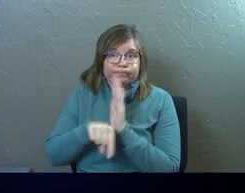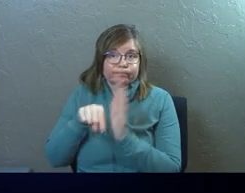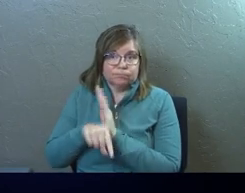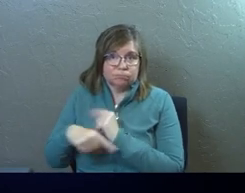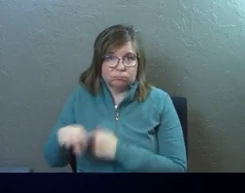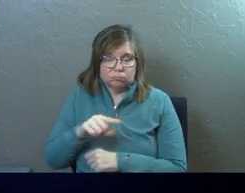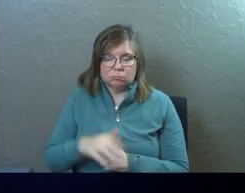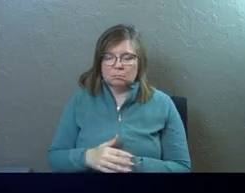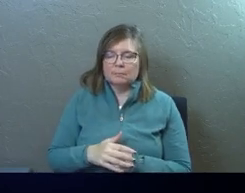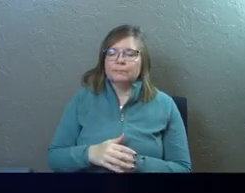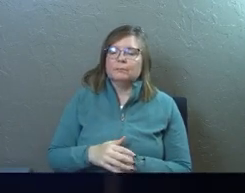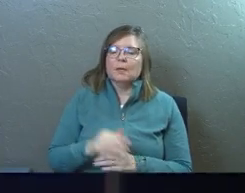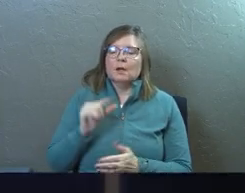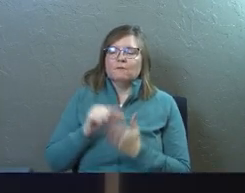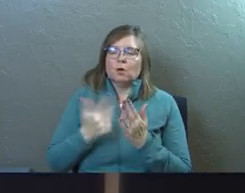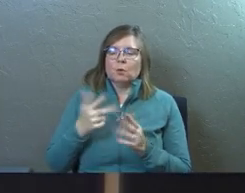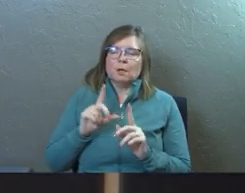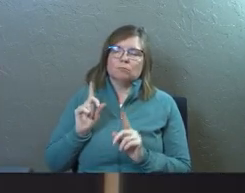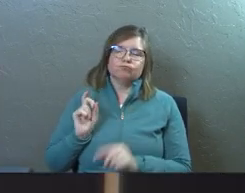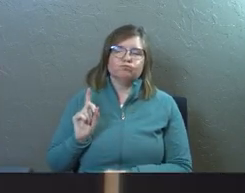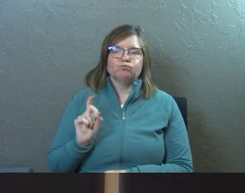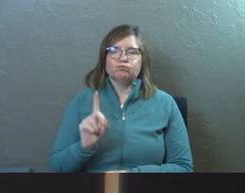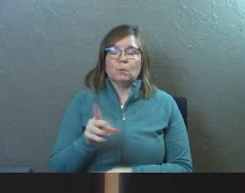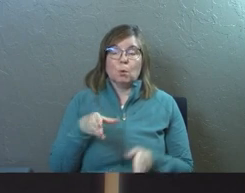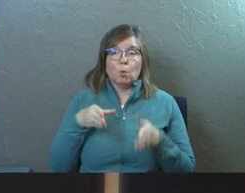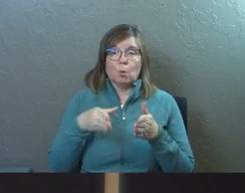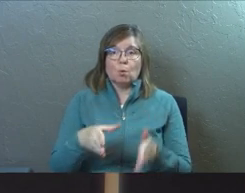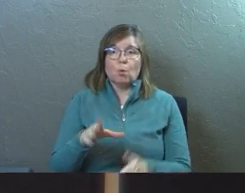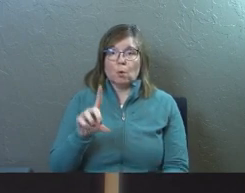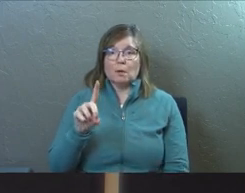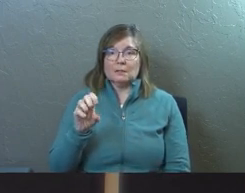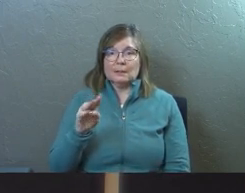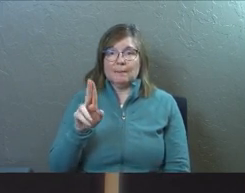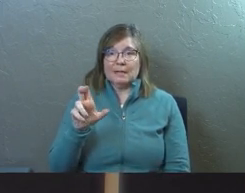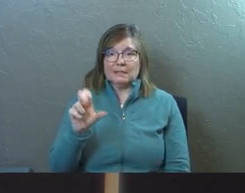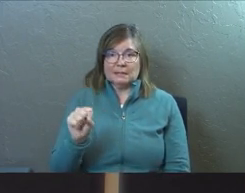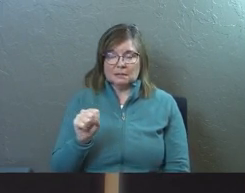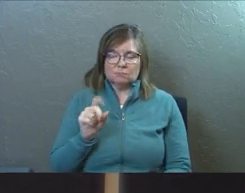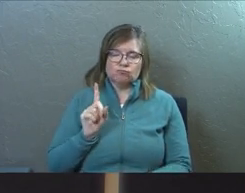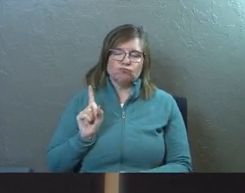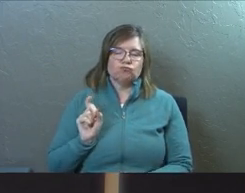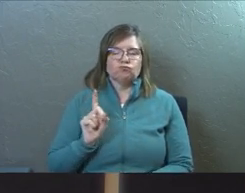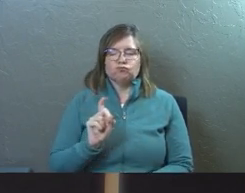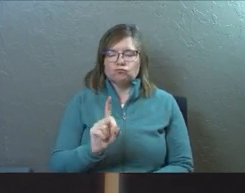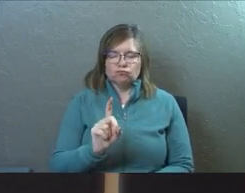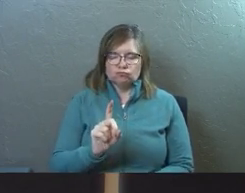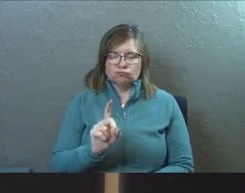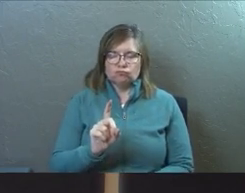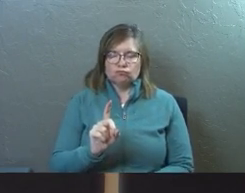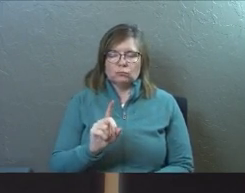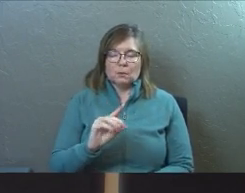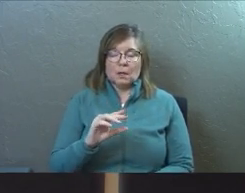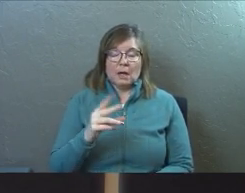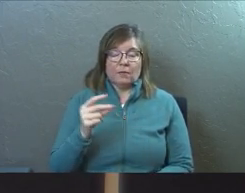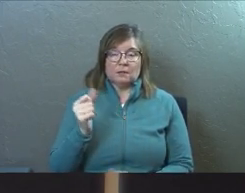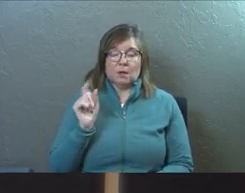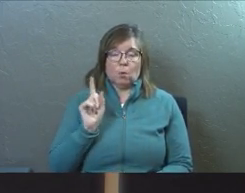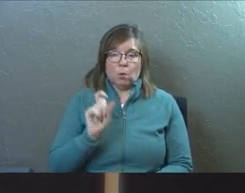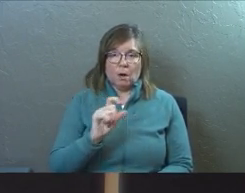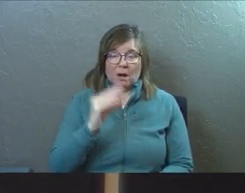Verse three, as he was approaching Damascus on this mission, a light from heaven suddenly shone down around Saul.